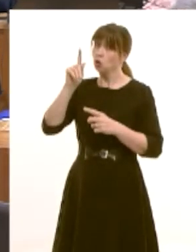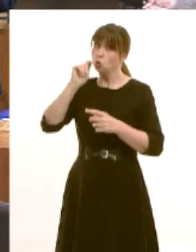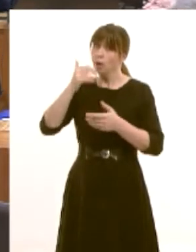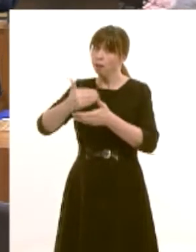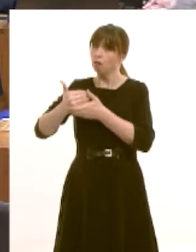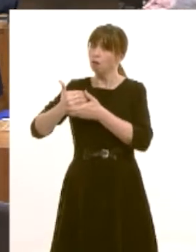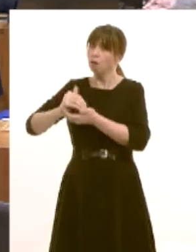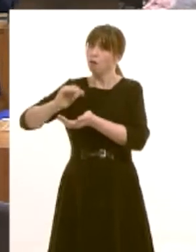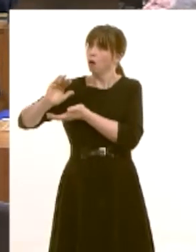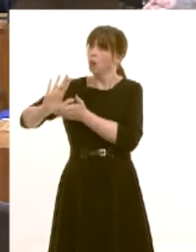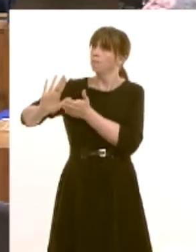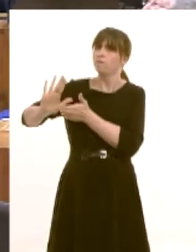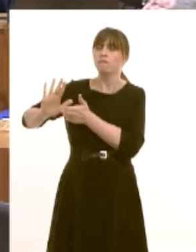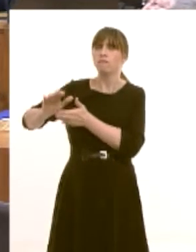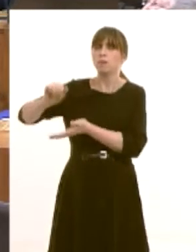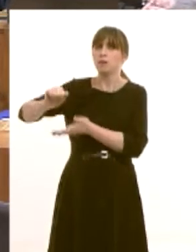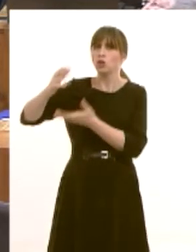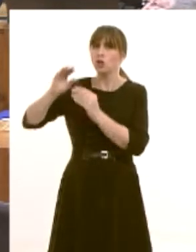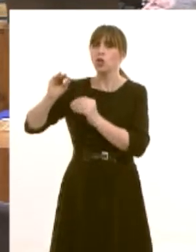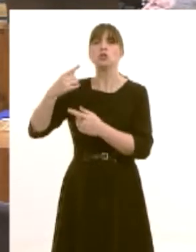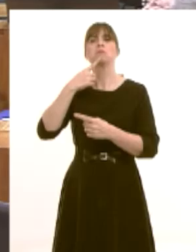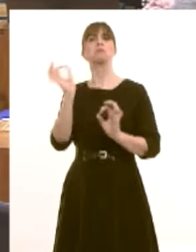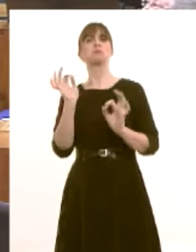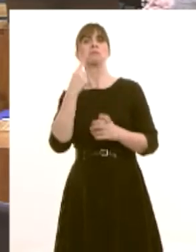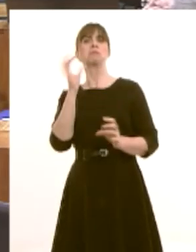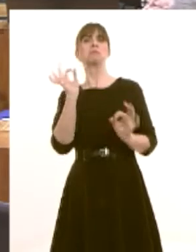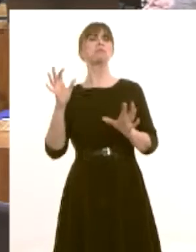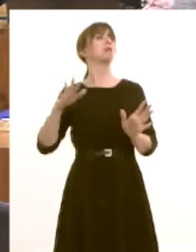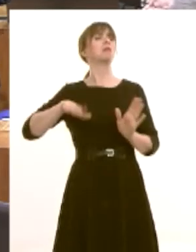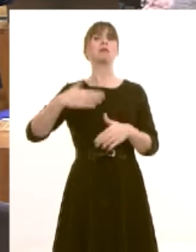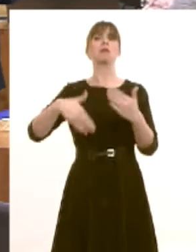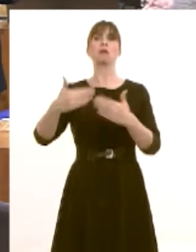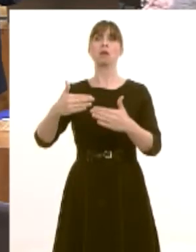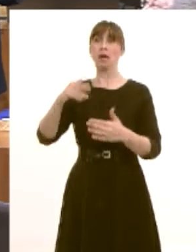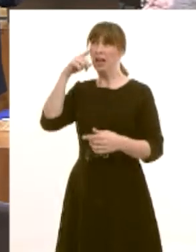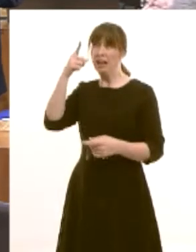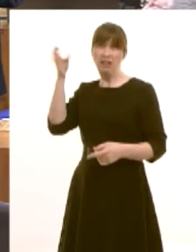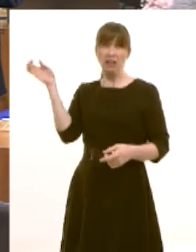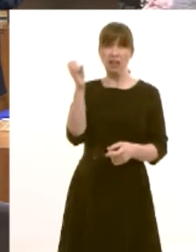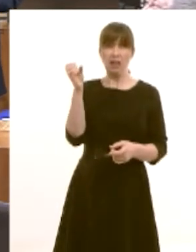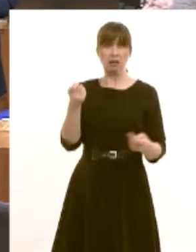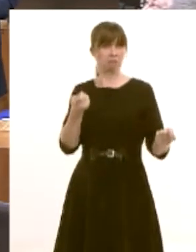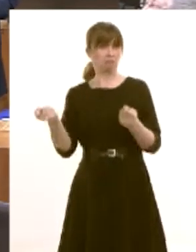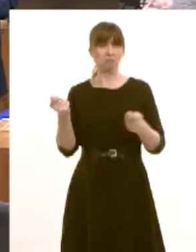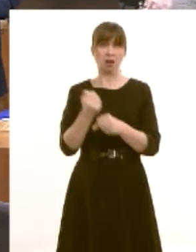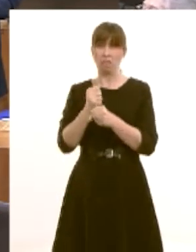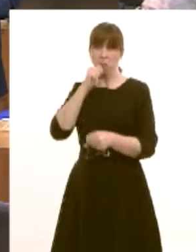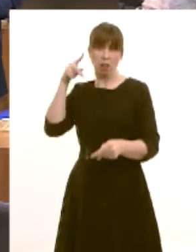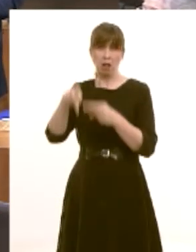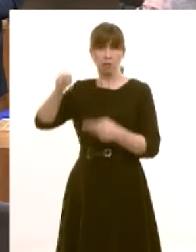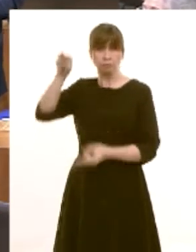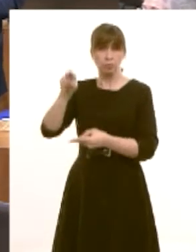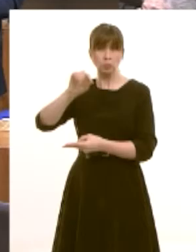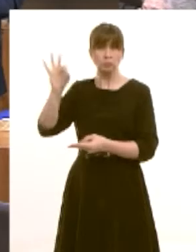only assume they will cut education by 20 per cent if they were to ever be in power. First Minister, what would be the implications for